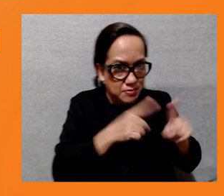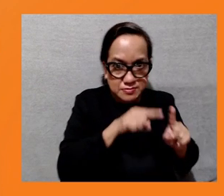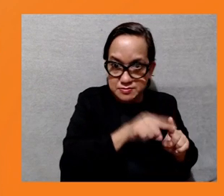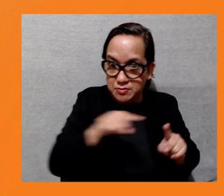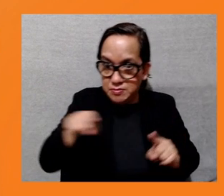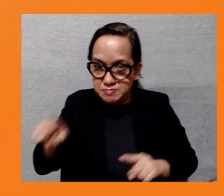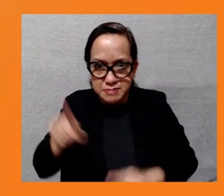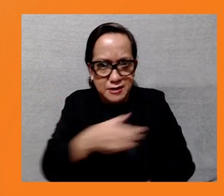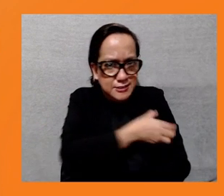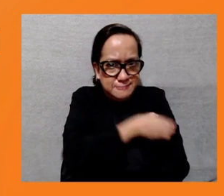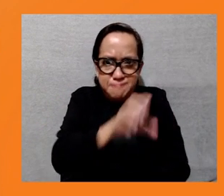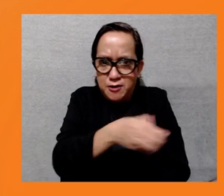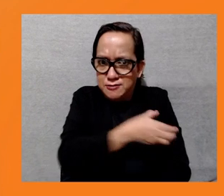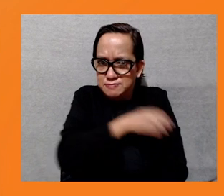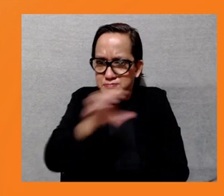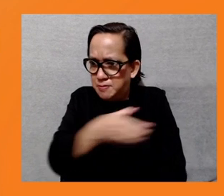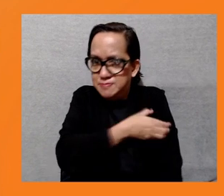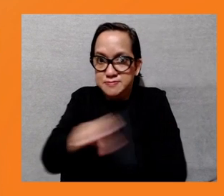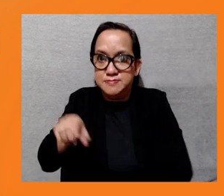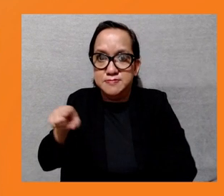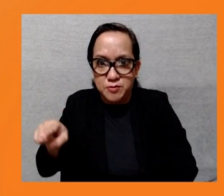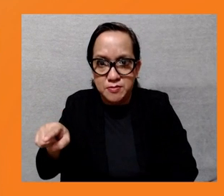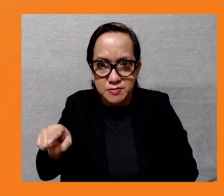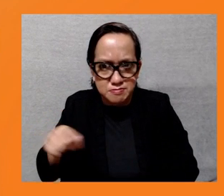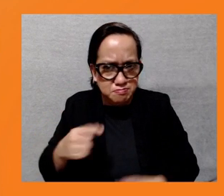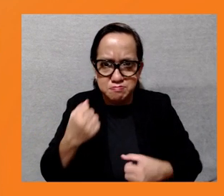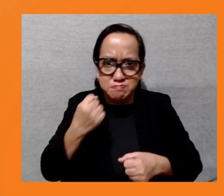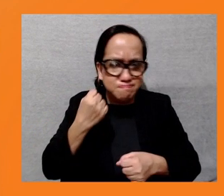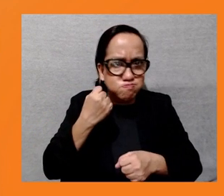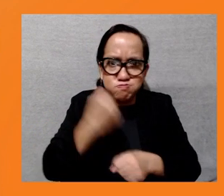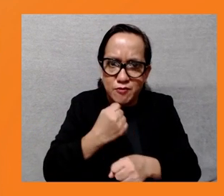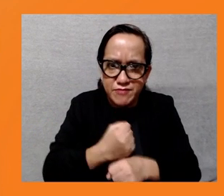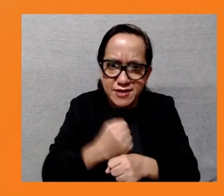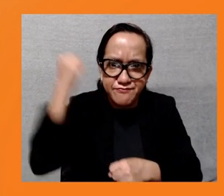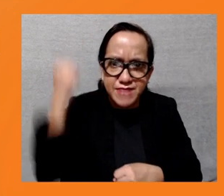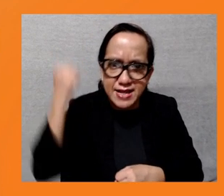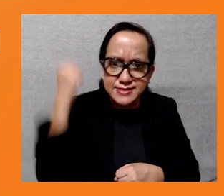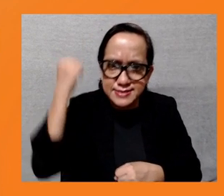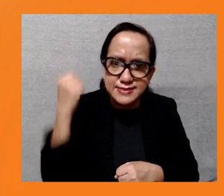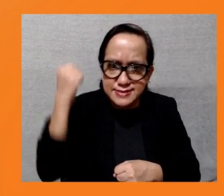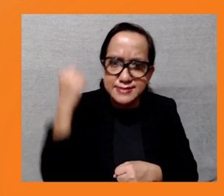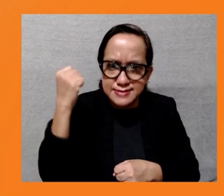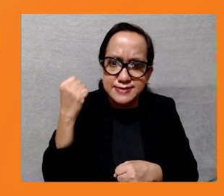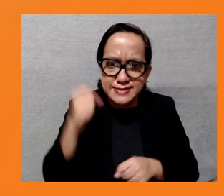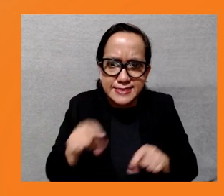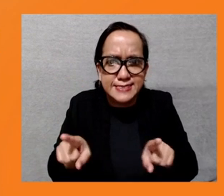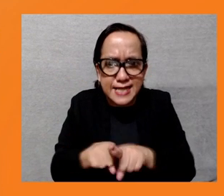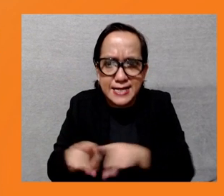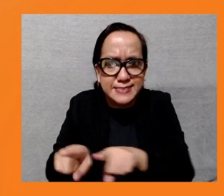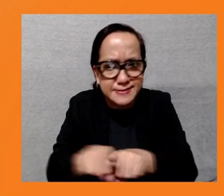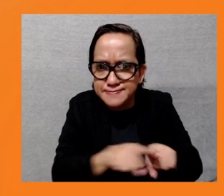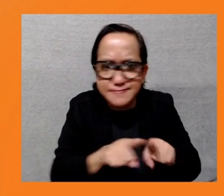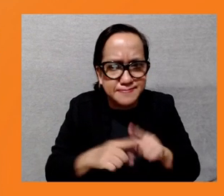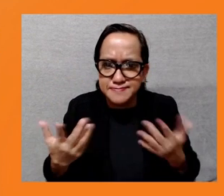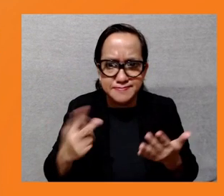And they need to be faster. They need to be responsive. In the case that Rita spoke about with the